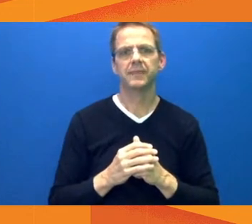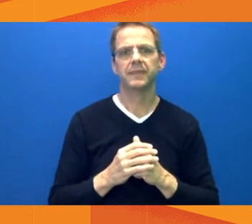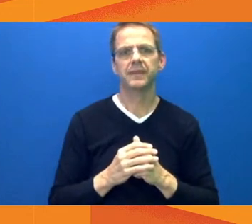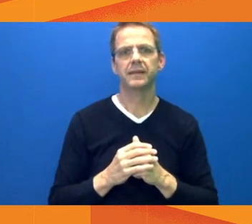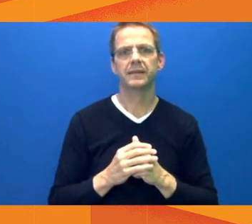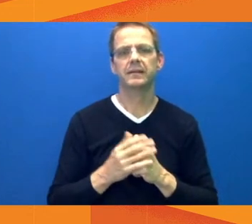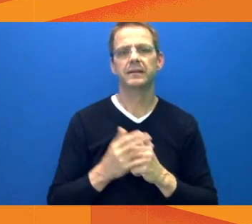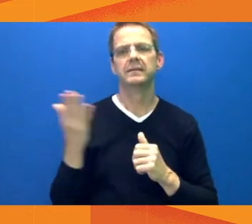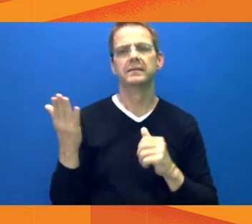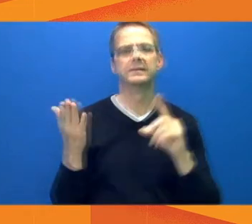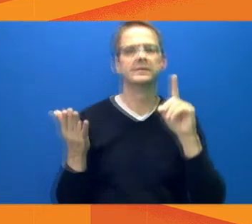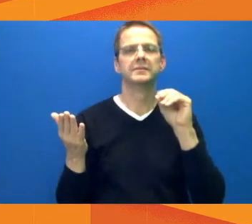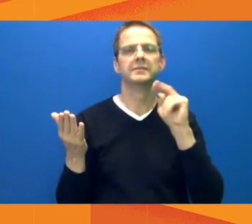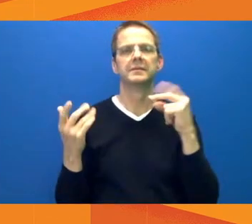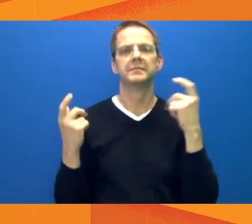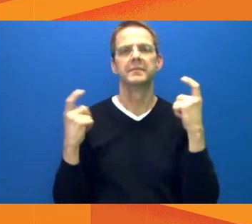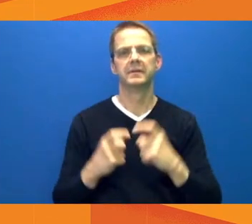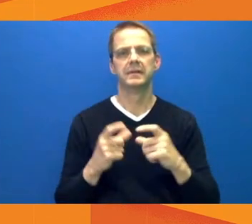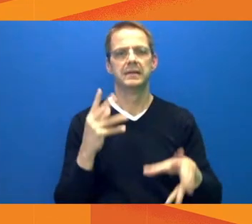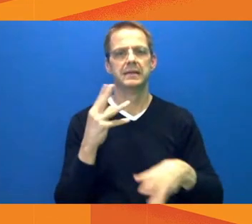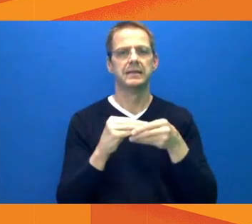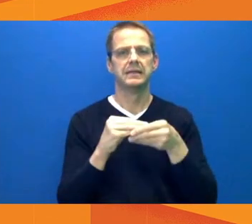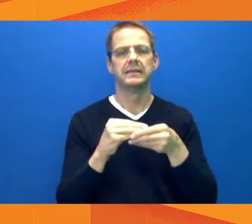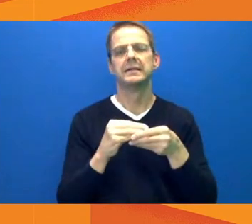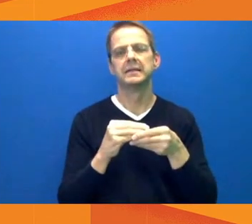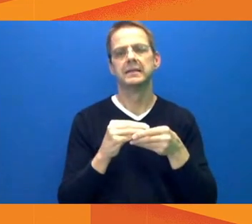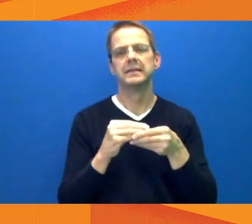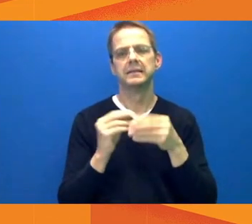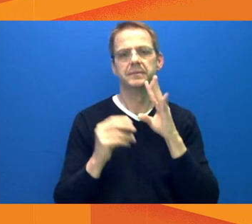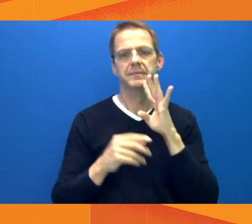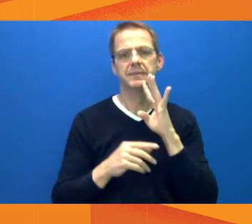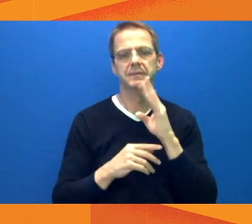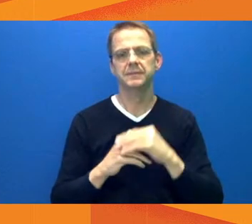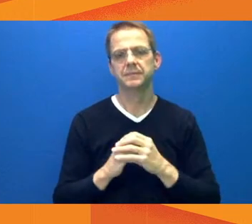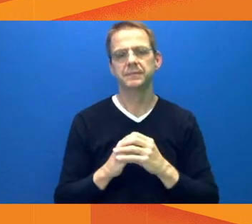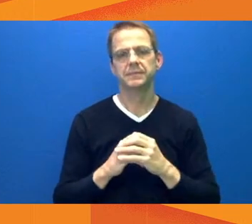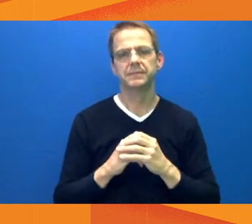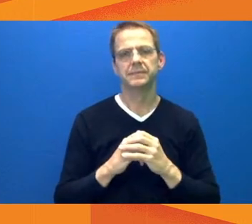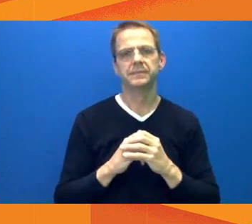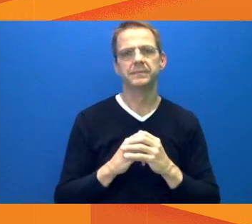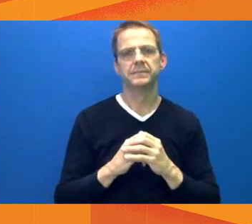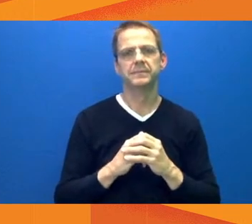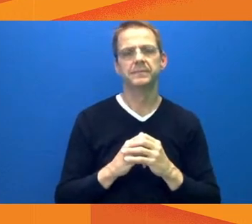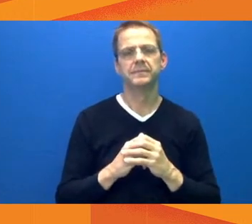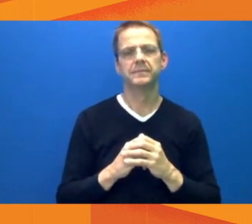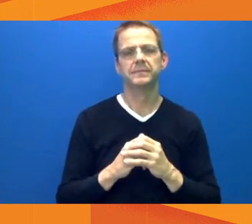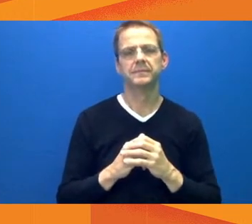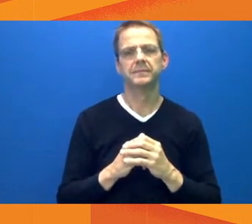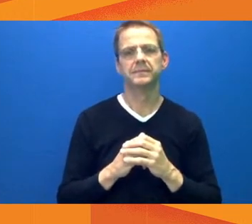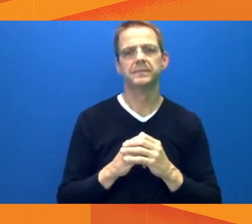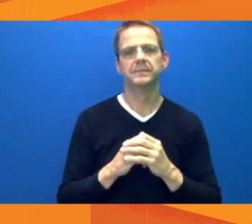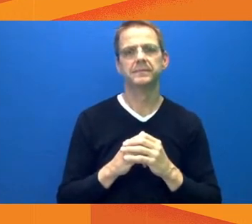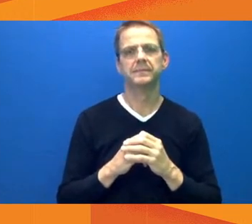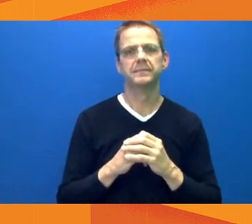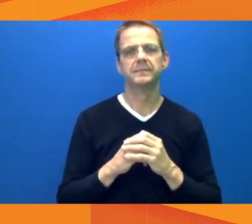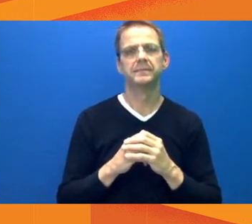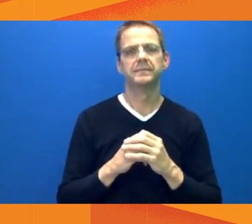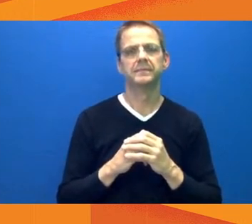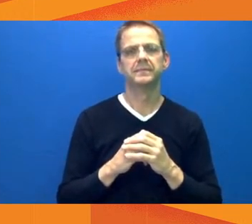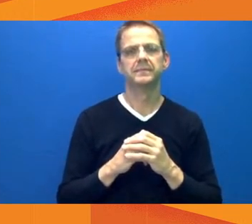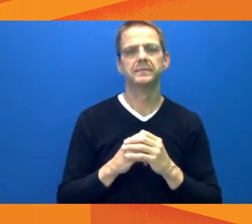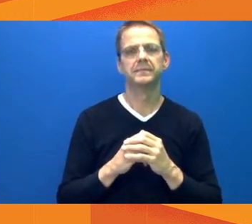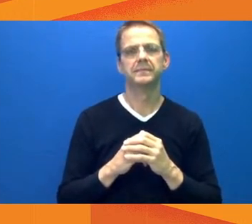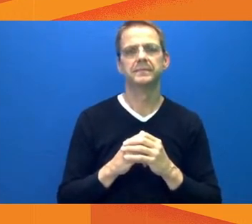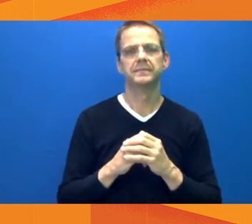that the city responsible for enforcement of our mask bylaw, as well